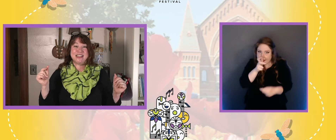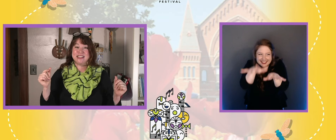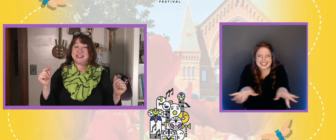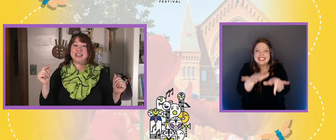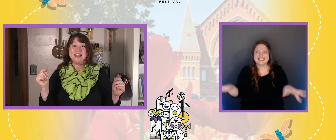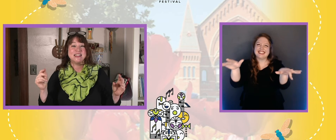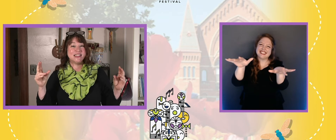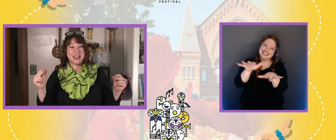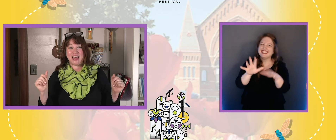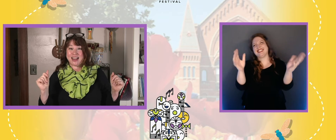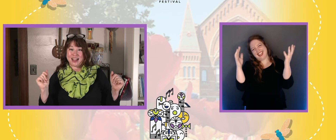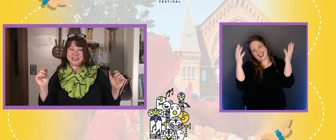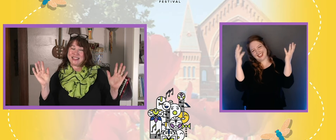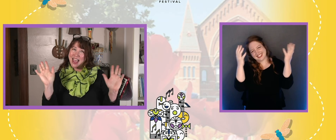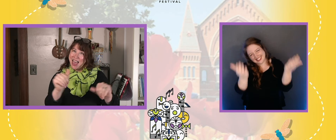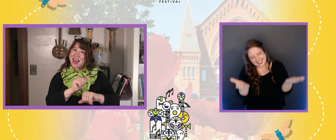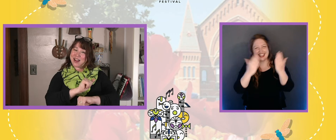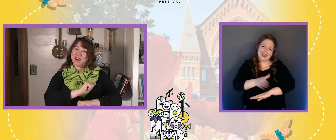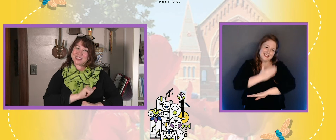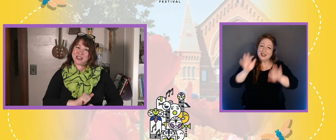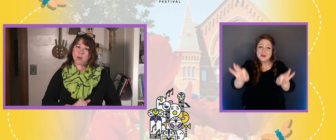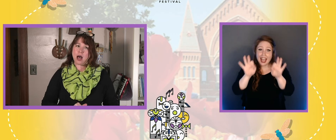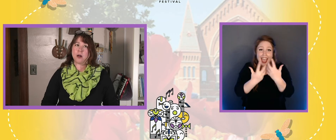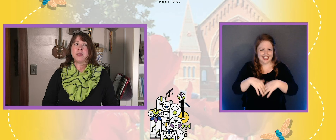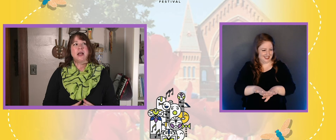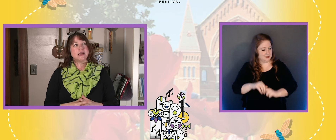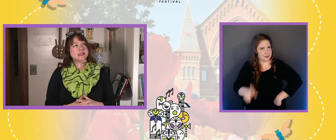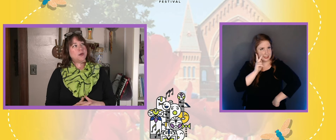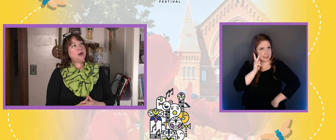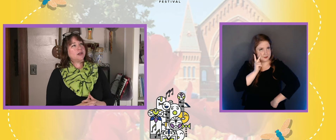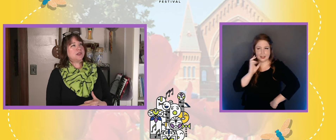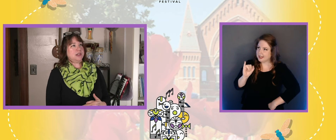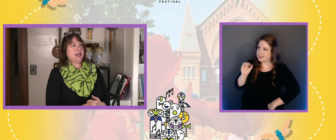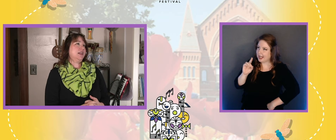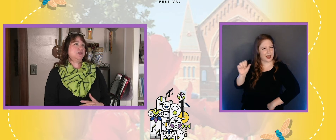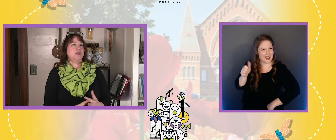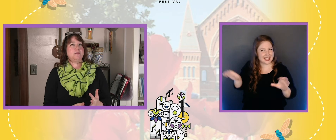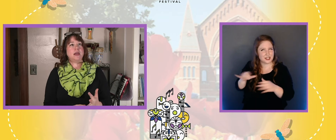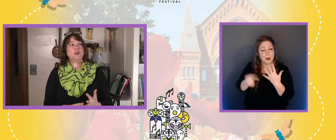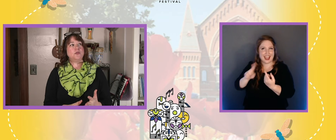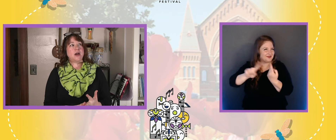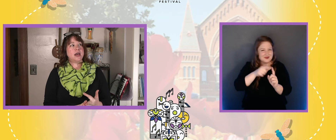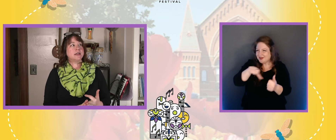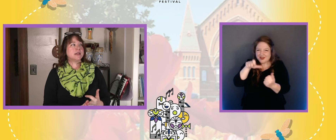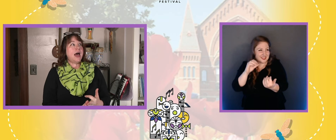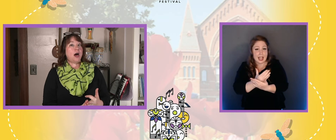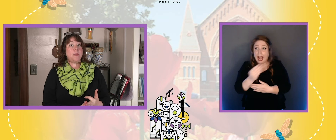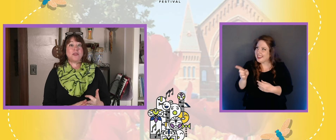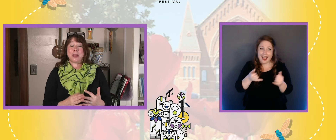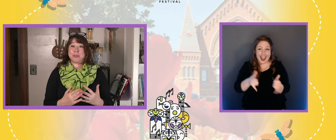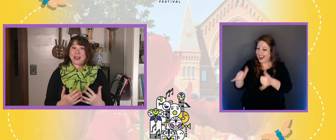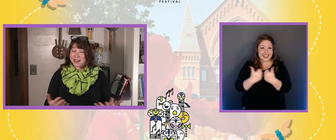Si, si, si, cicada. Yay! That works really well. Let's see what else do cicadas do? They make new friends.